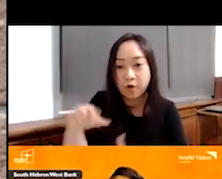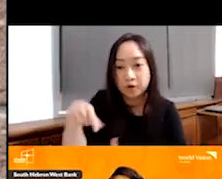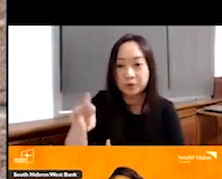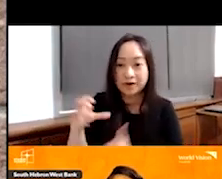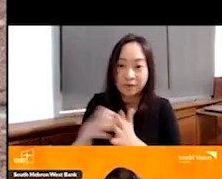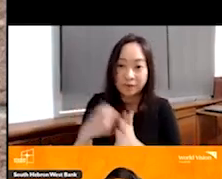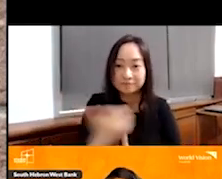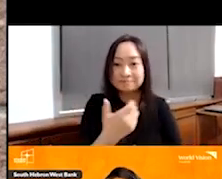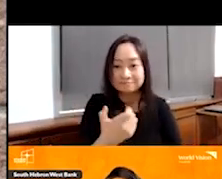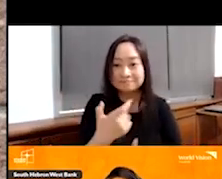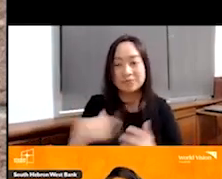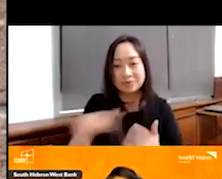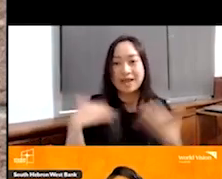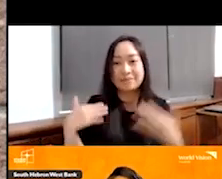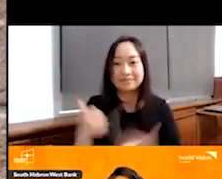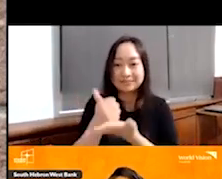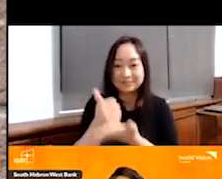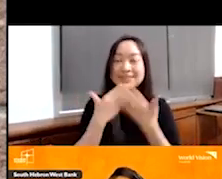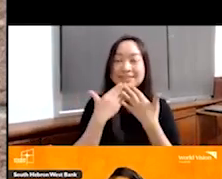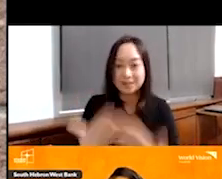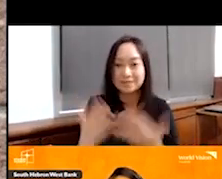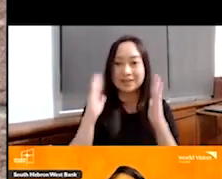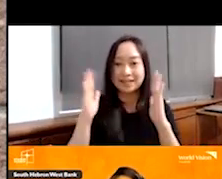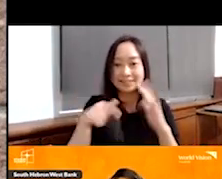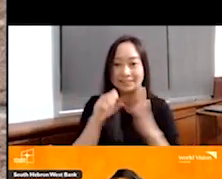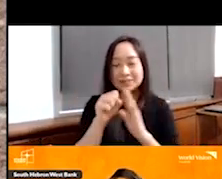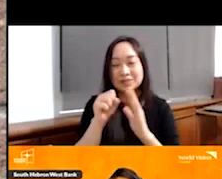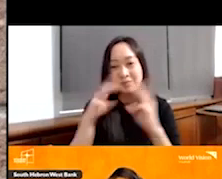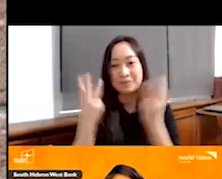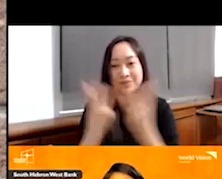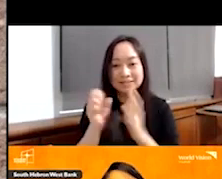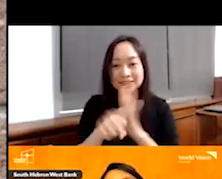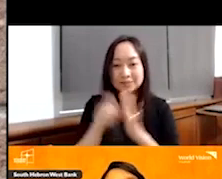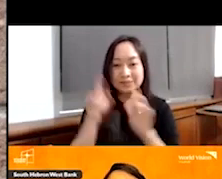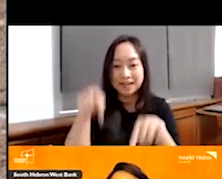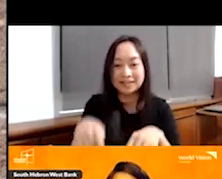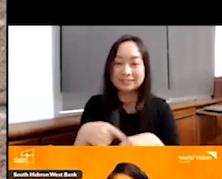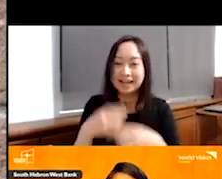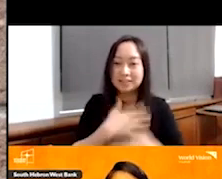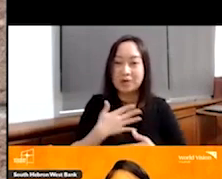you. So thank you for attending our webinar session tonight. Enjoy the rest of your evening. Good night.